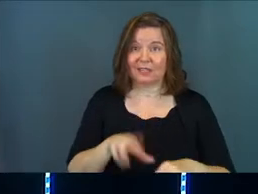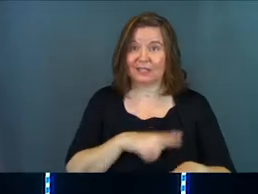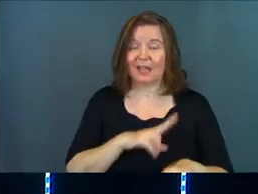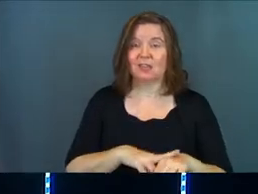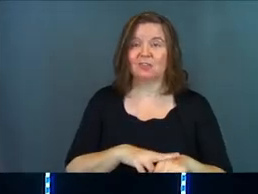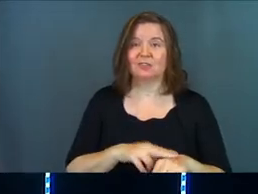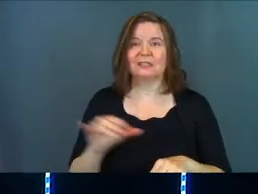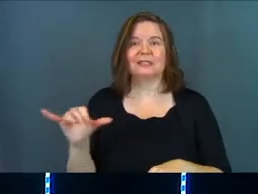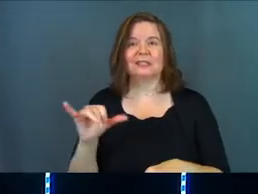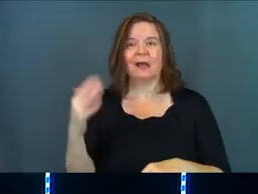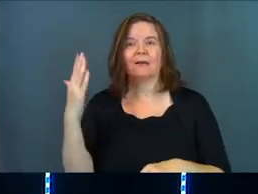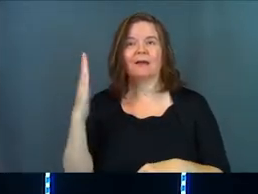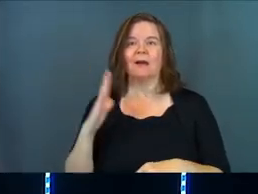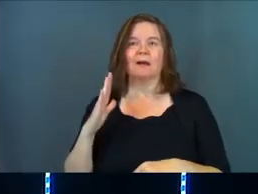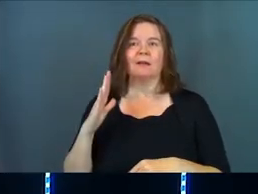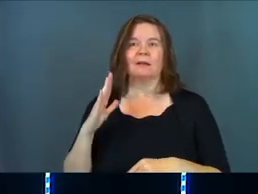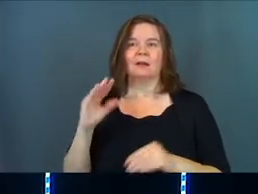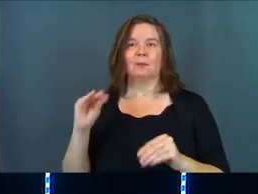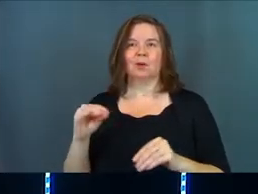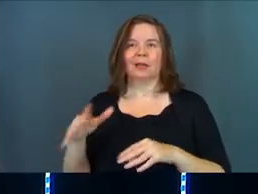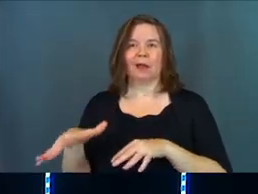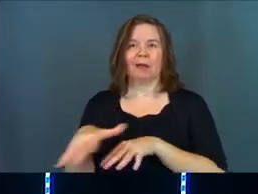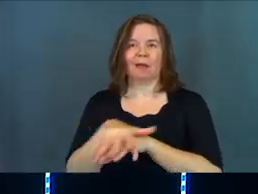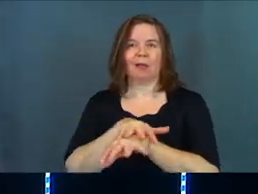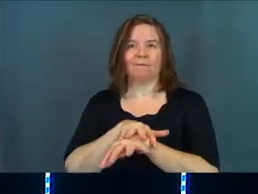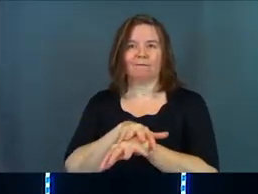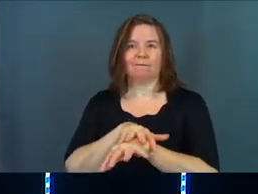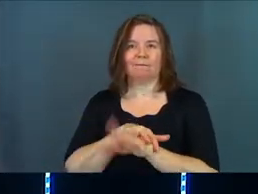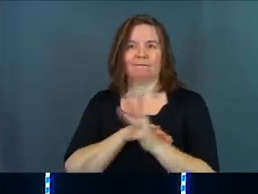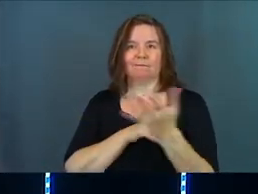nature is like God putting on a glove.